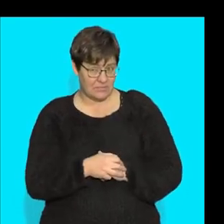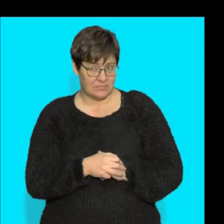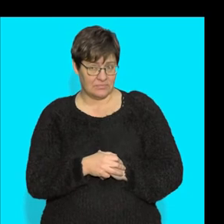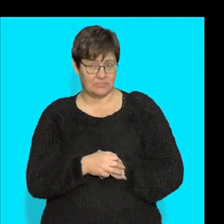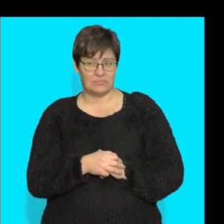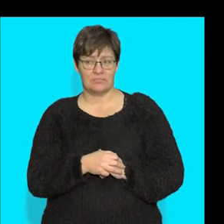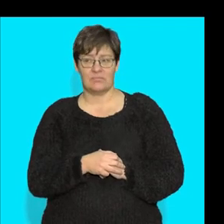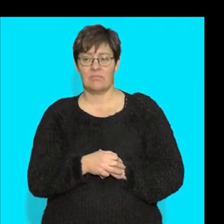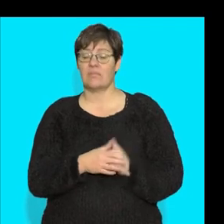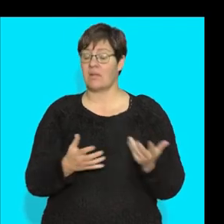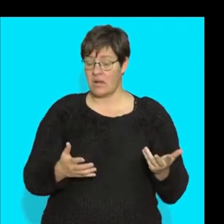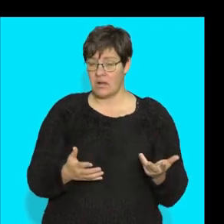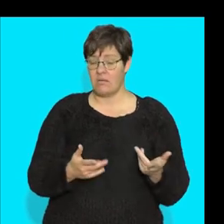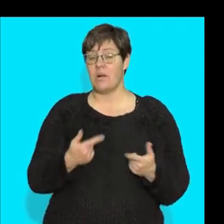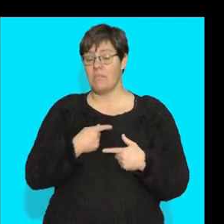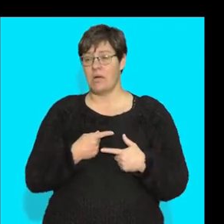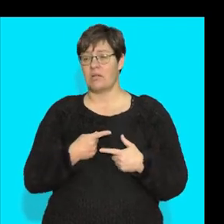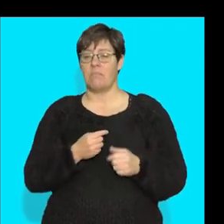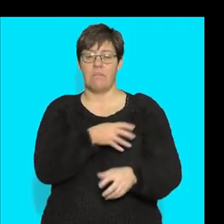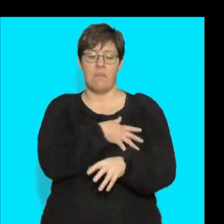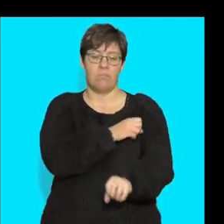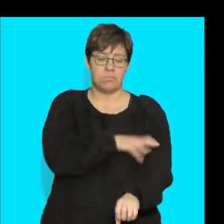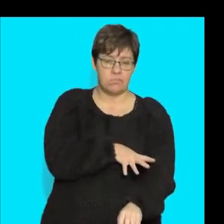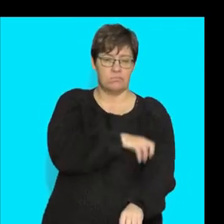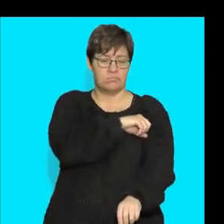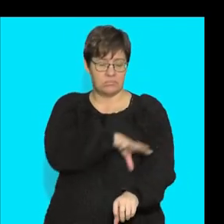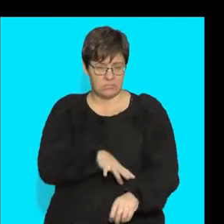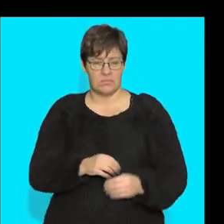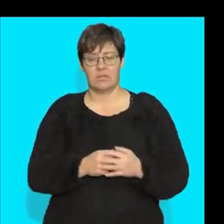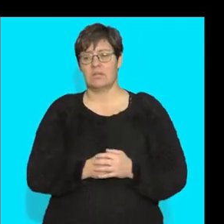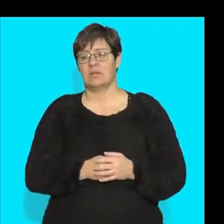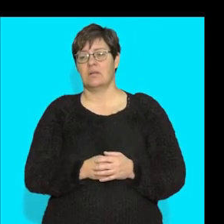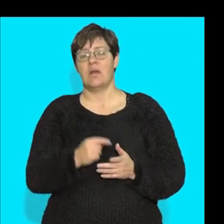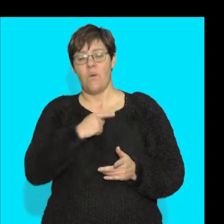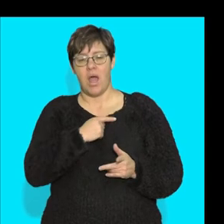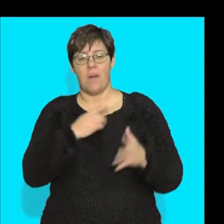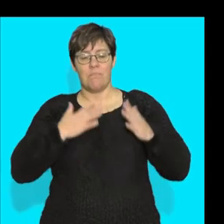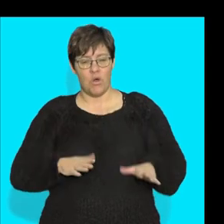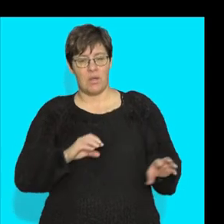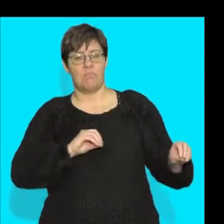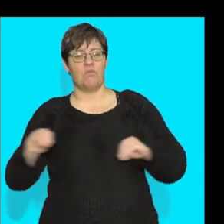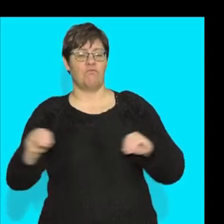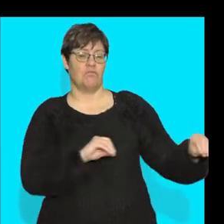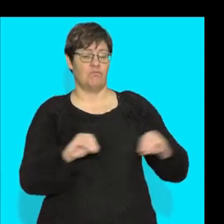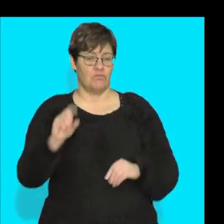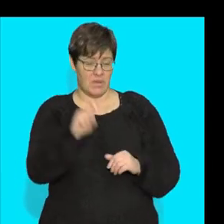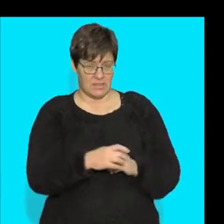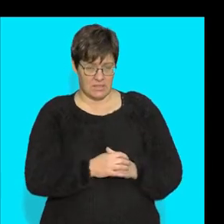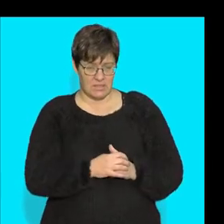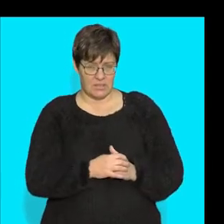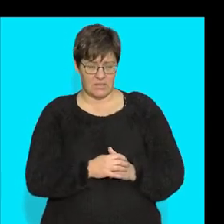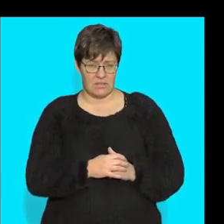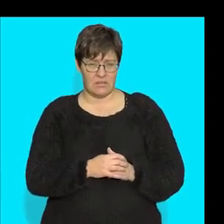types? As I said there, they can plump blood. In the body, they need to move things around. Okay.